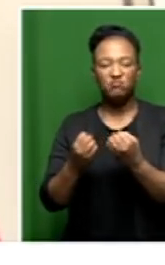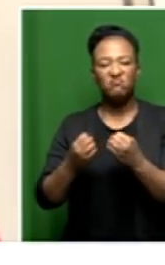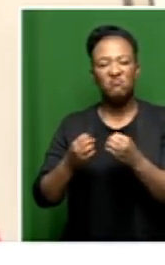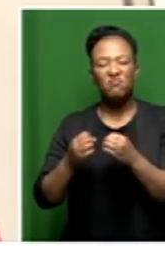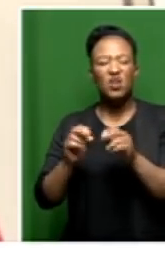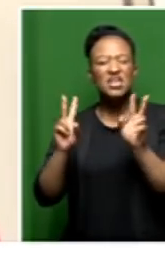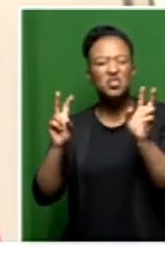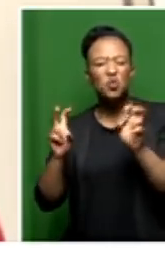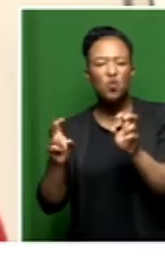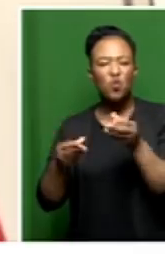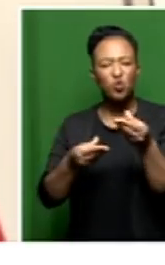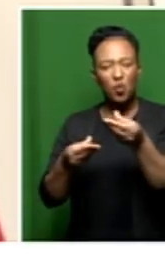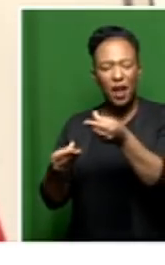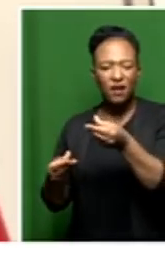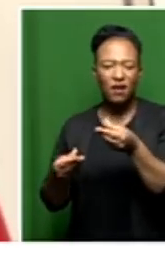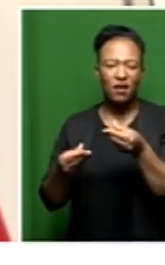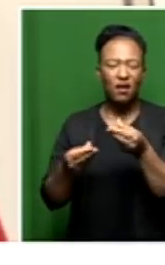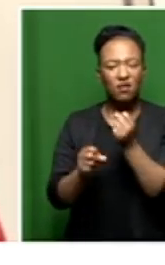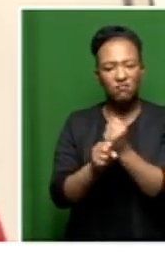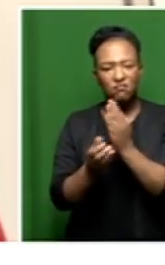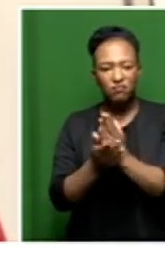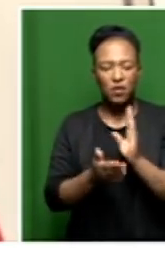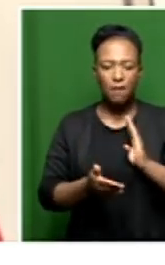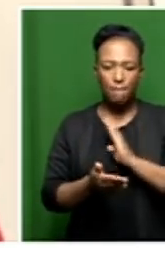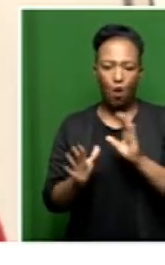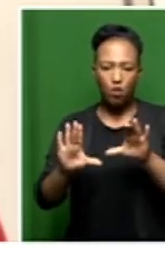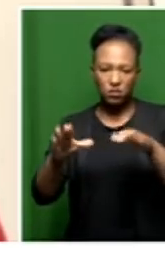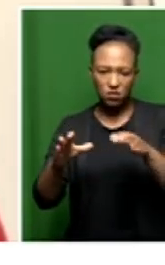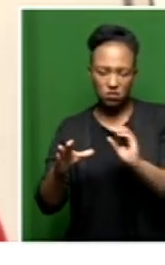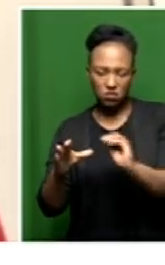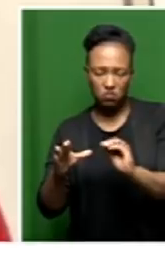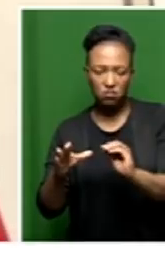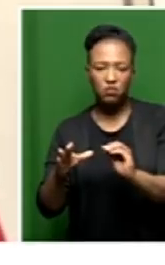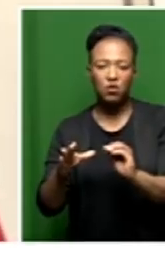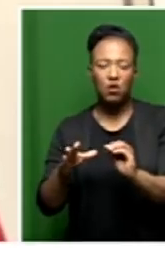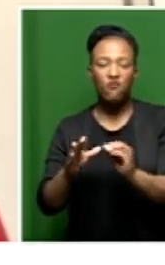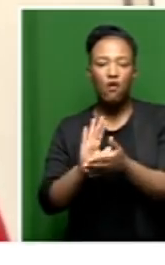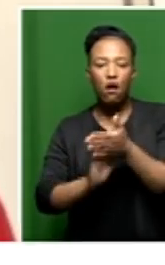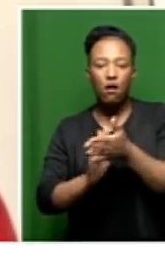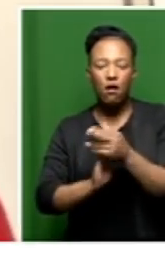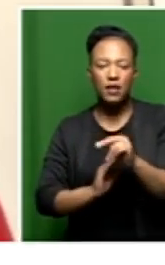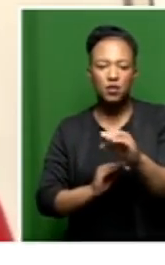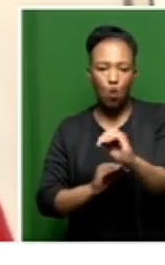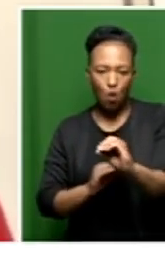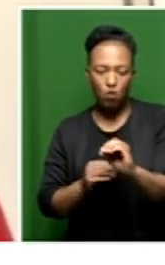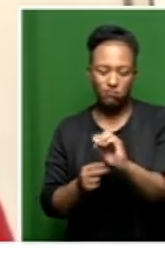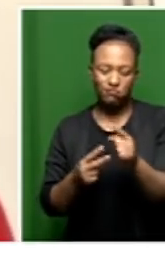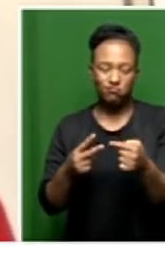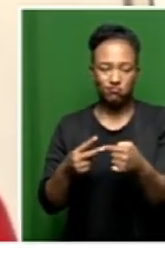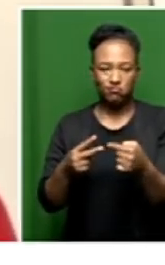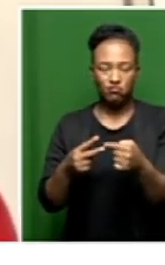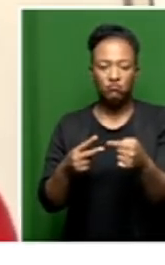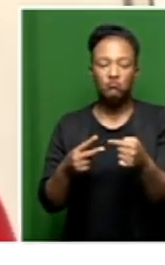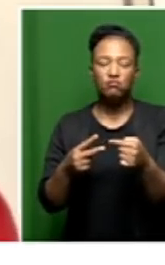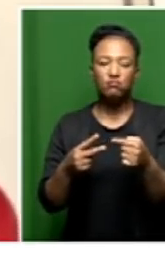-related matters, ensuring that they've got a board to run the NGO. Number two, to make sure